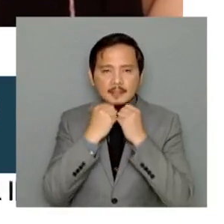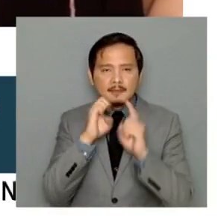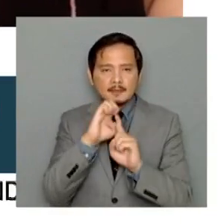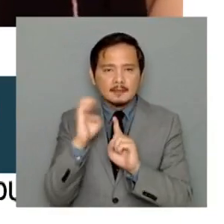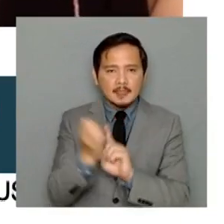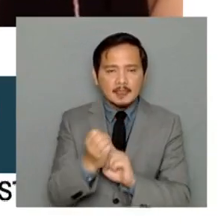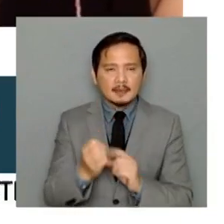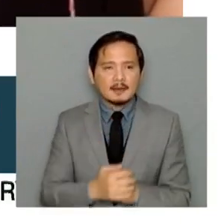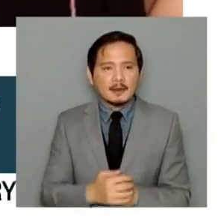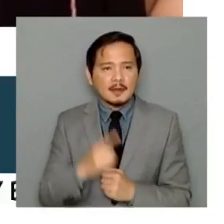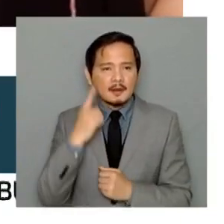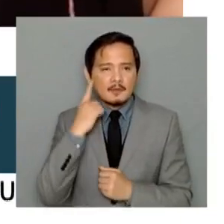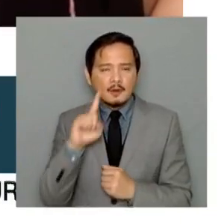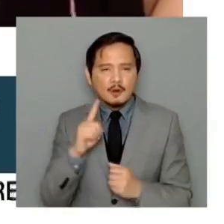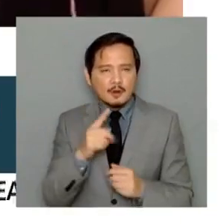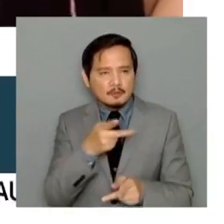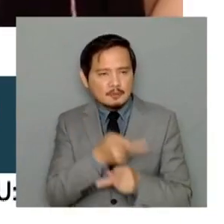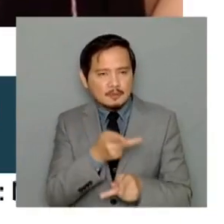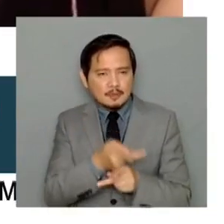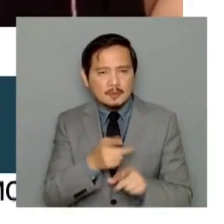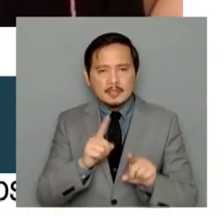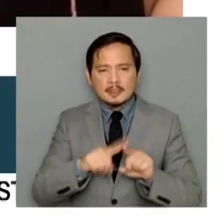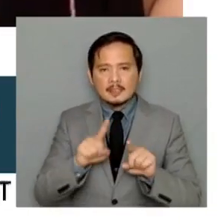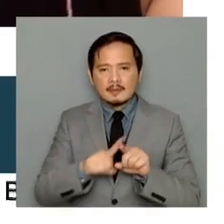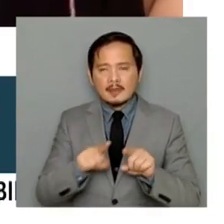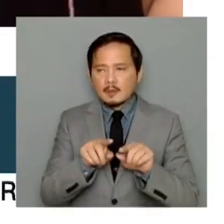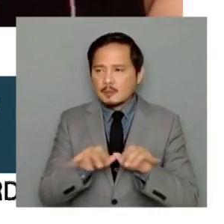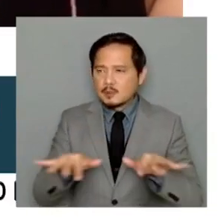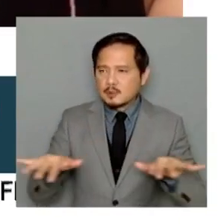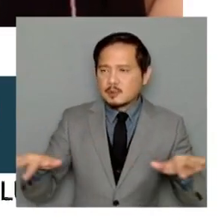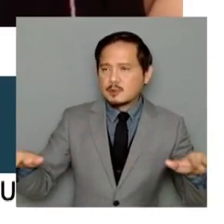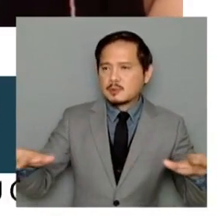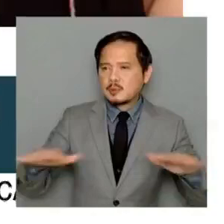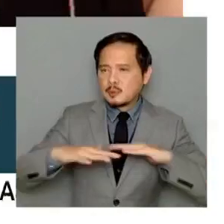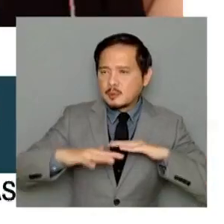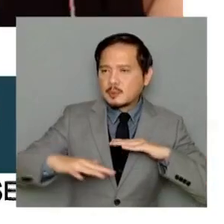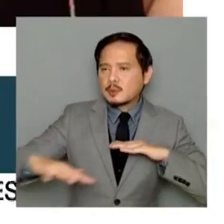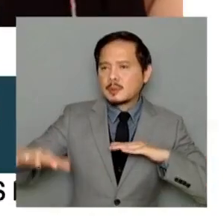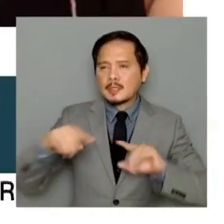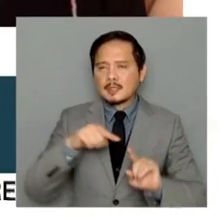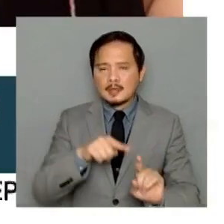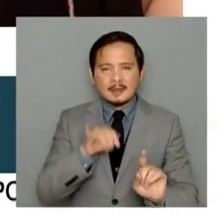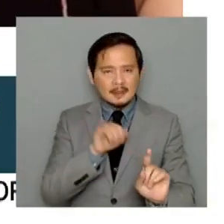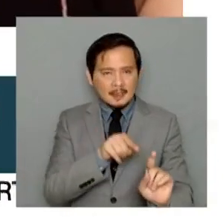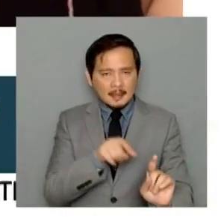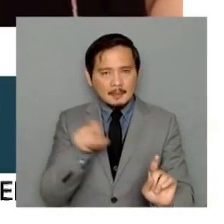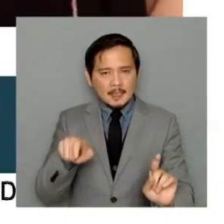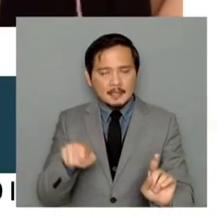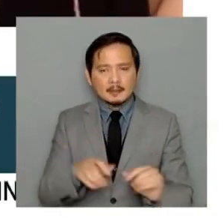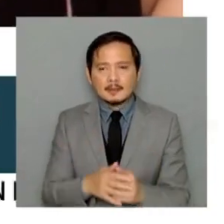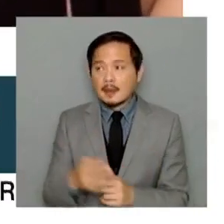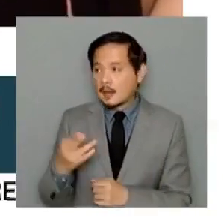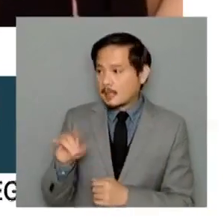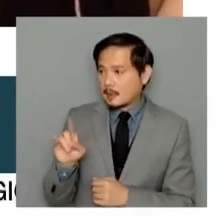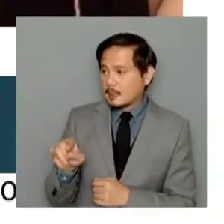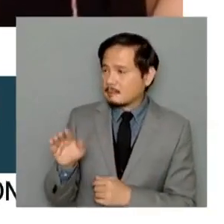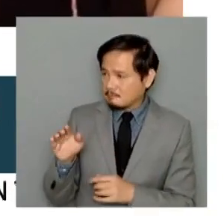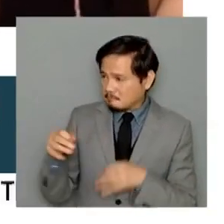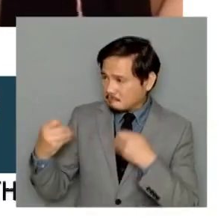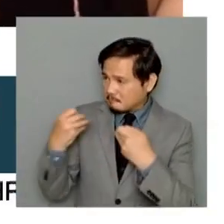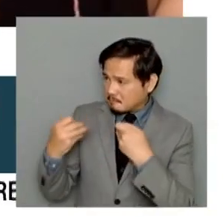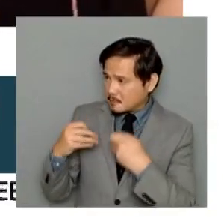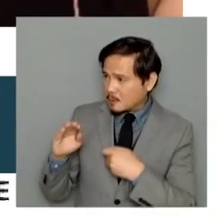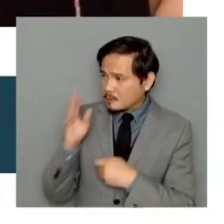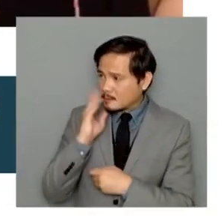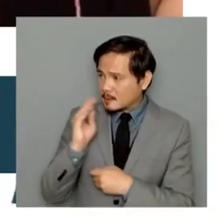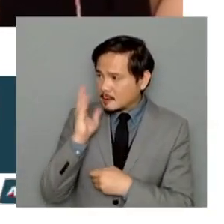in preserving ecosystems. Tell us more about your experience and Heidi. And what do you think should be done